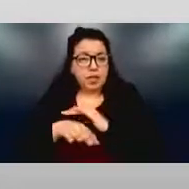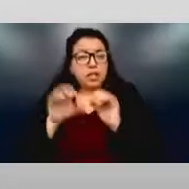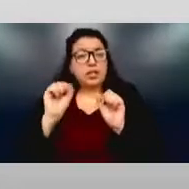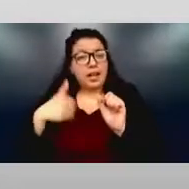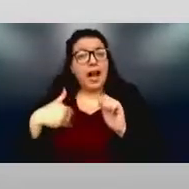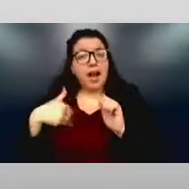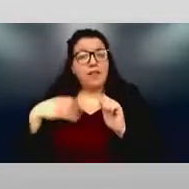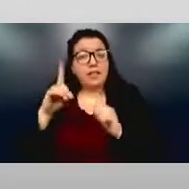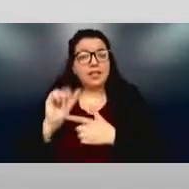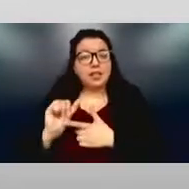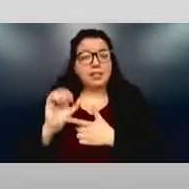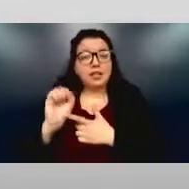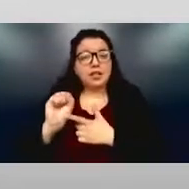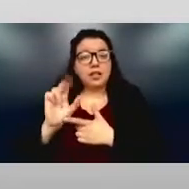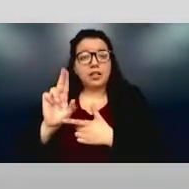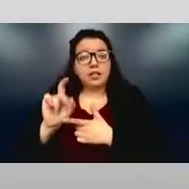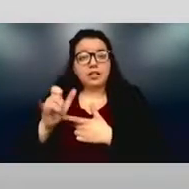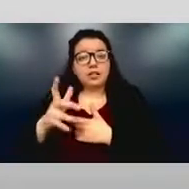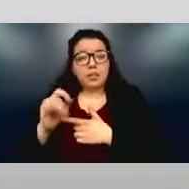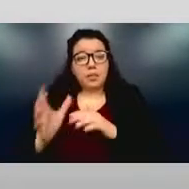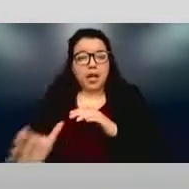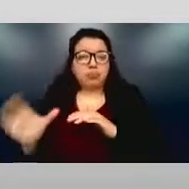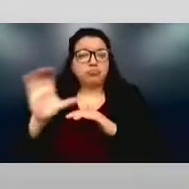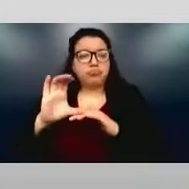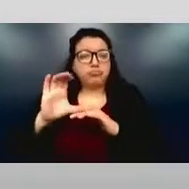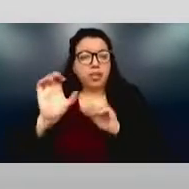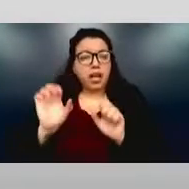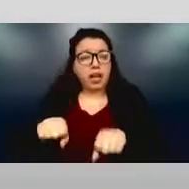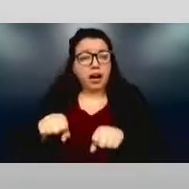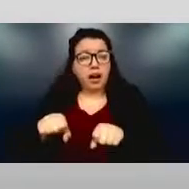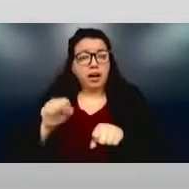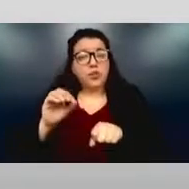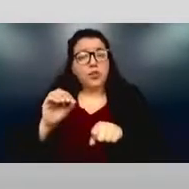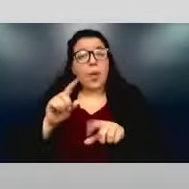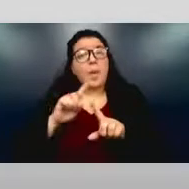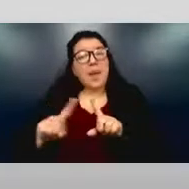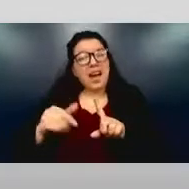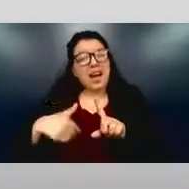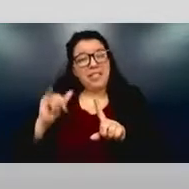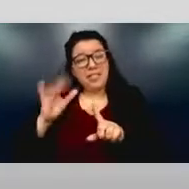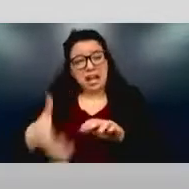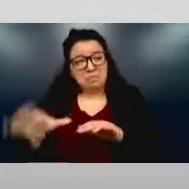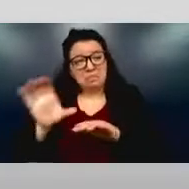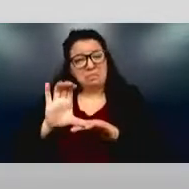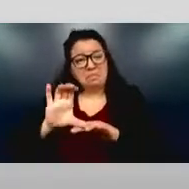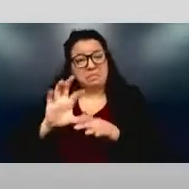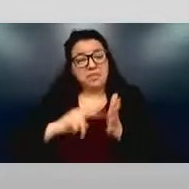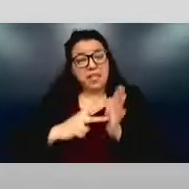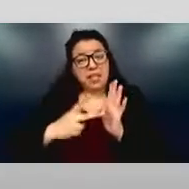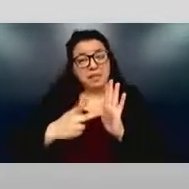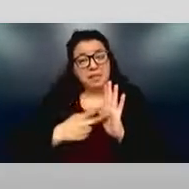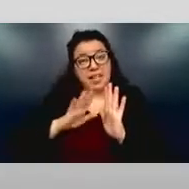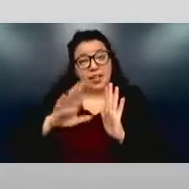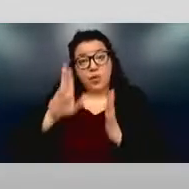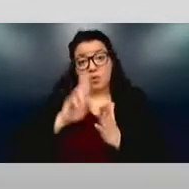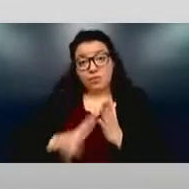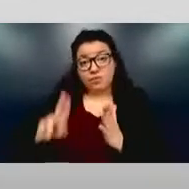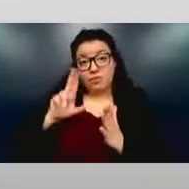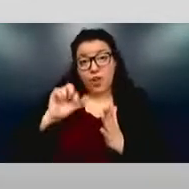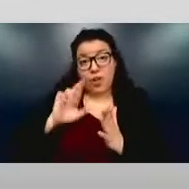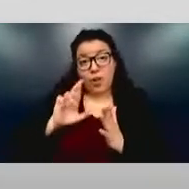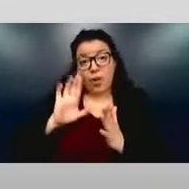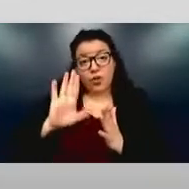But just because you have that mechanism doesn't mean that your institution or your grants